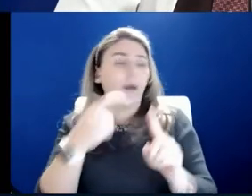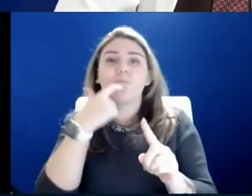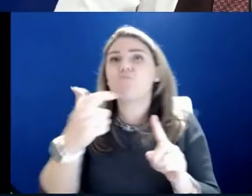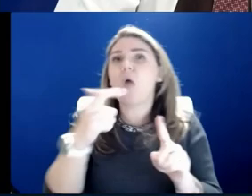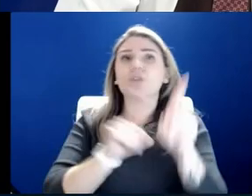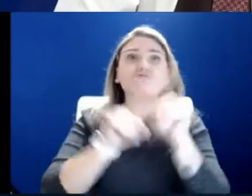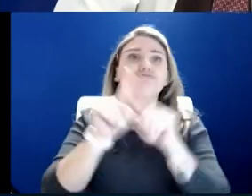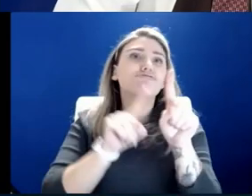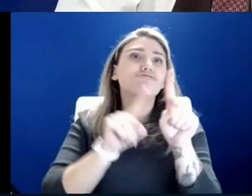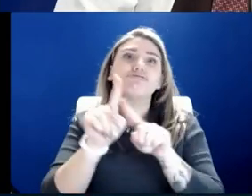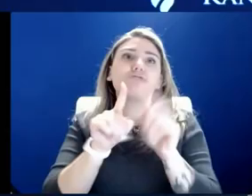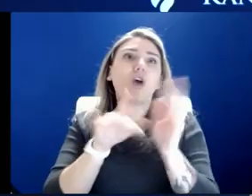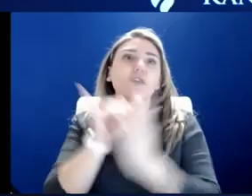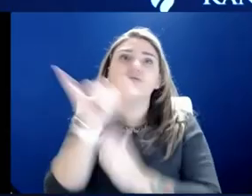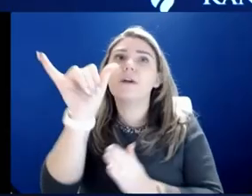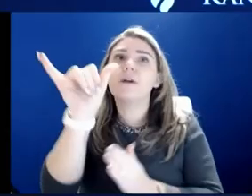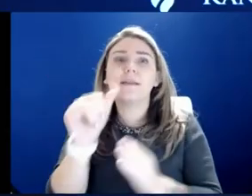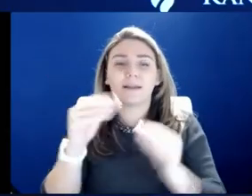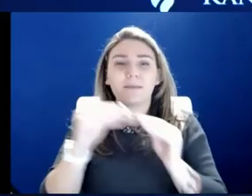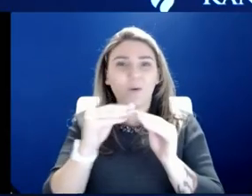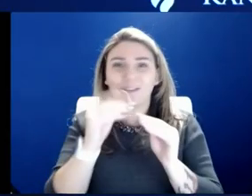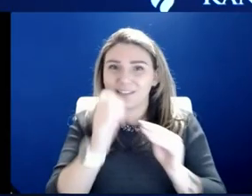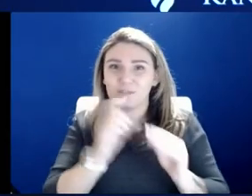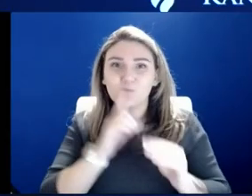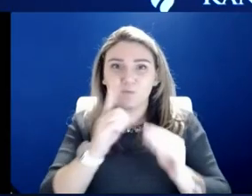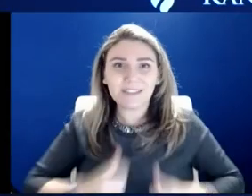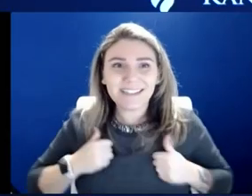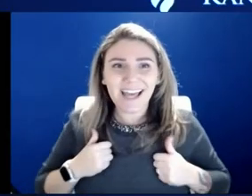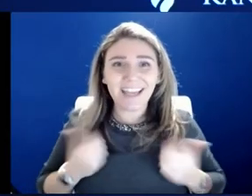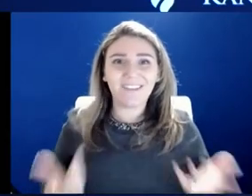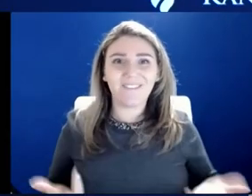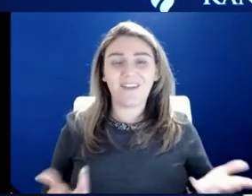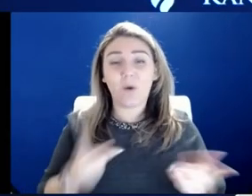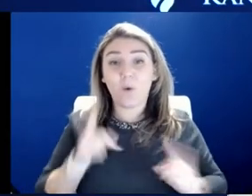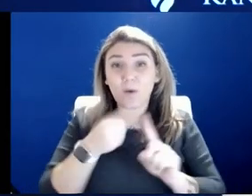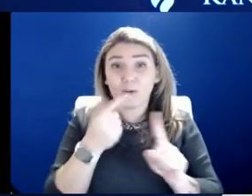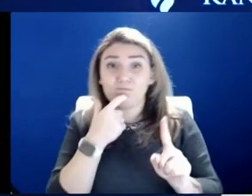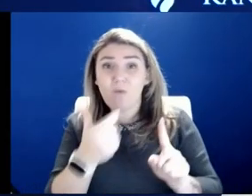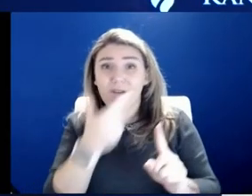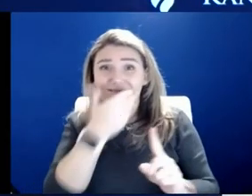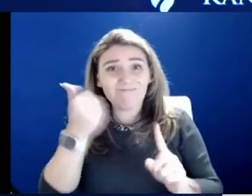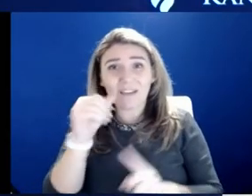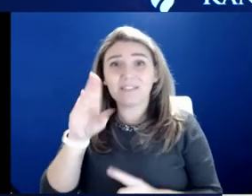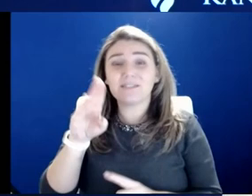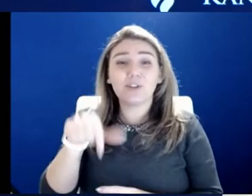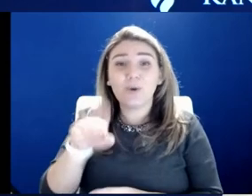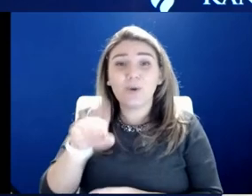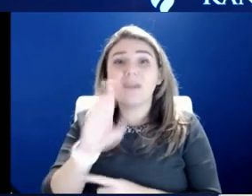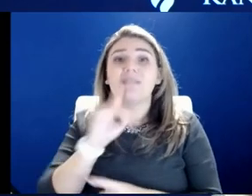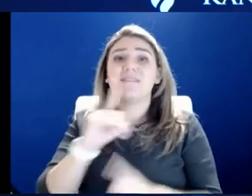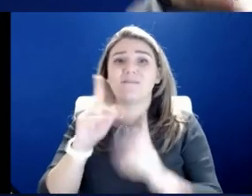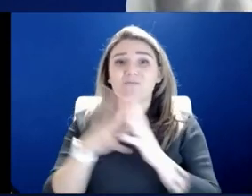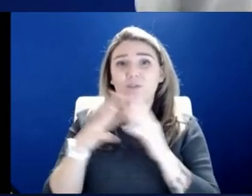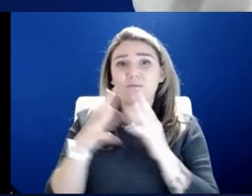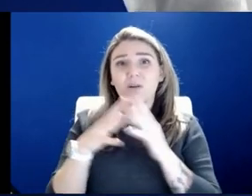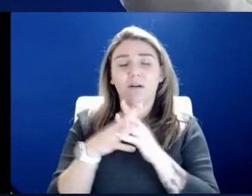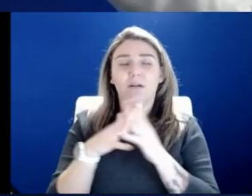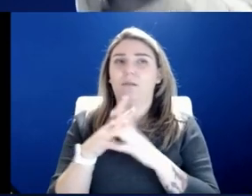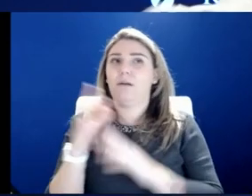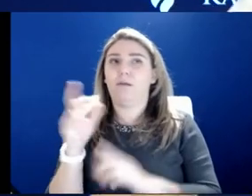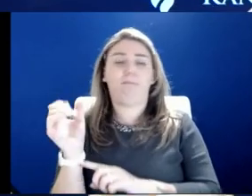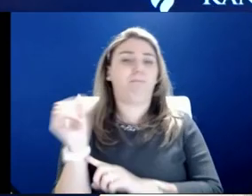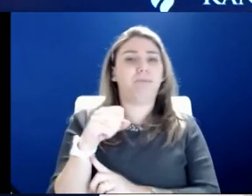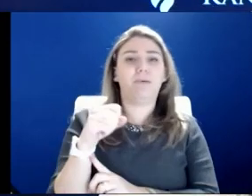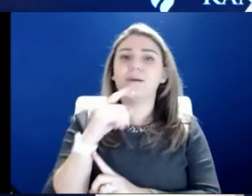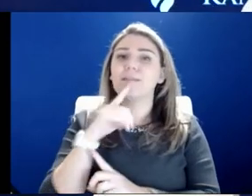the reality. Right. And, and, and, in fact, when you watch the best quarterback in football, go out into the store to the Steelers and he was out there out front and said,